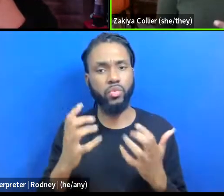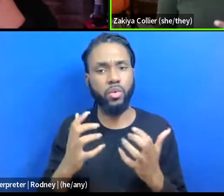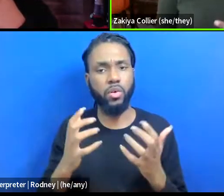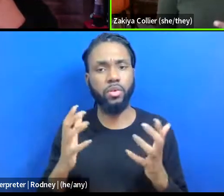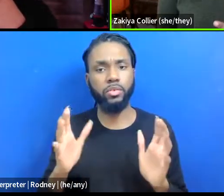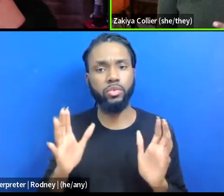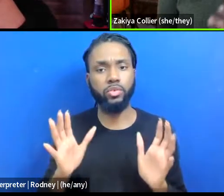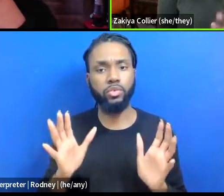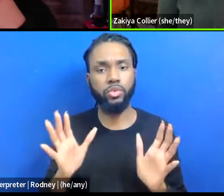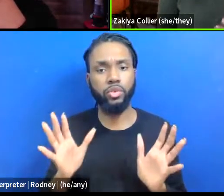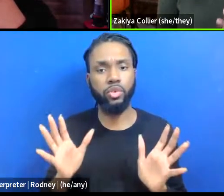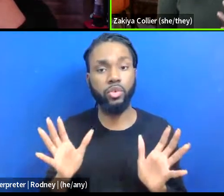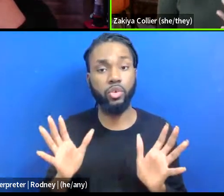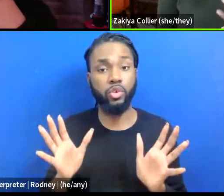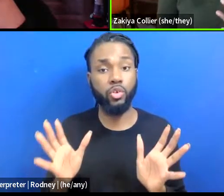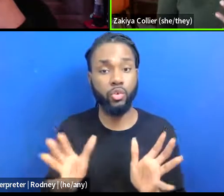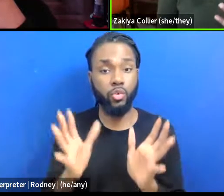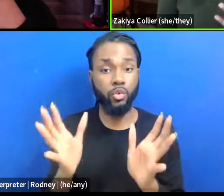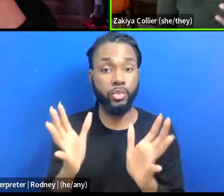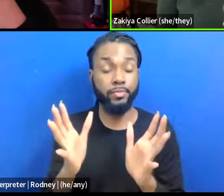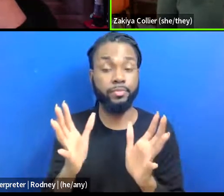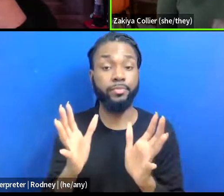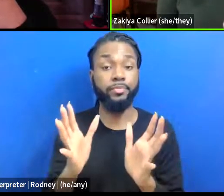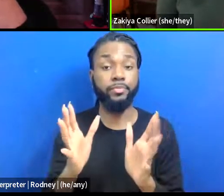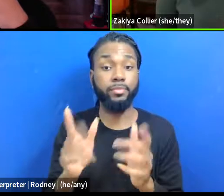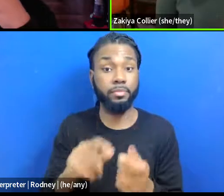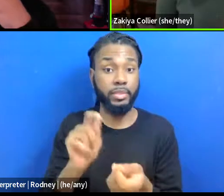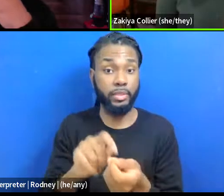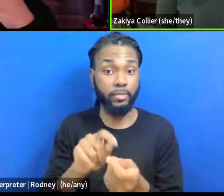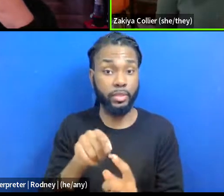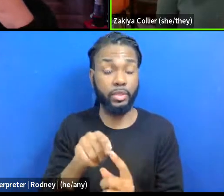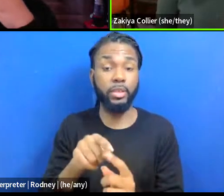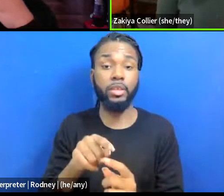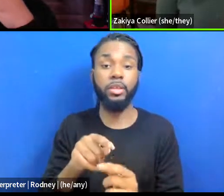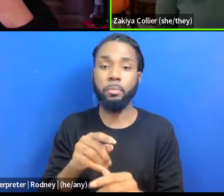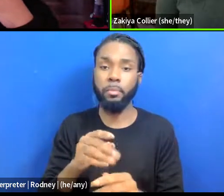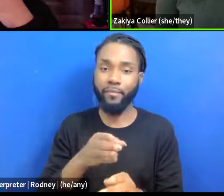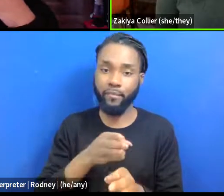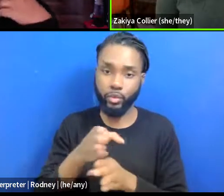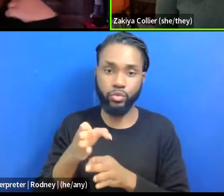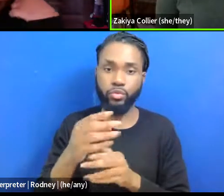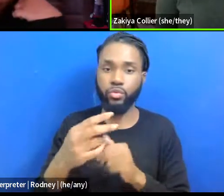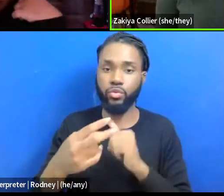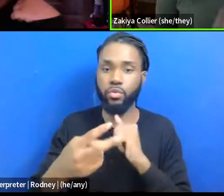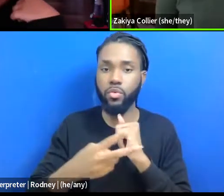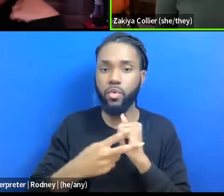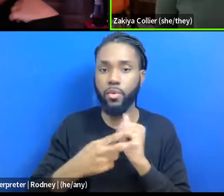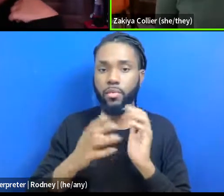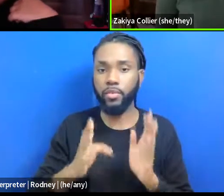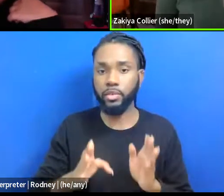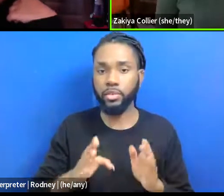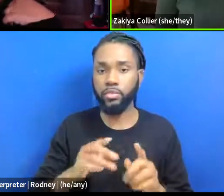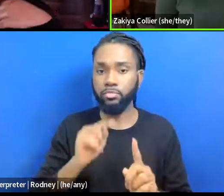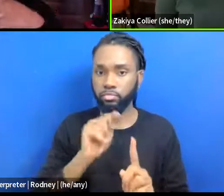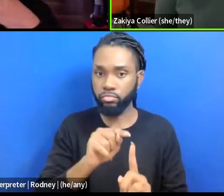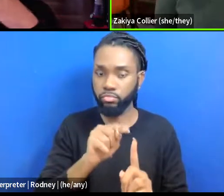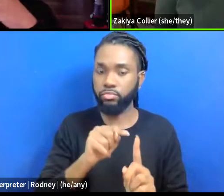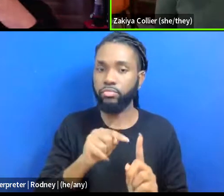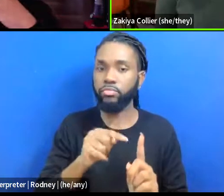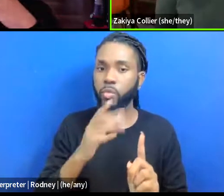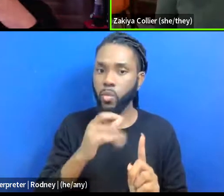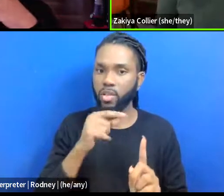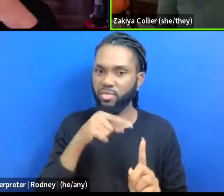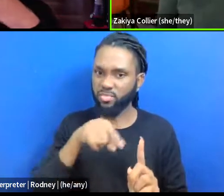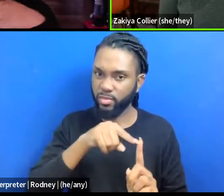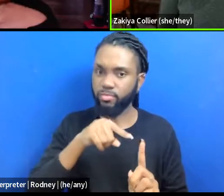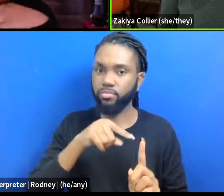uh, specifically, um, professional archivists, um, to, like, be intentional